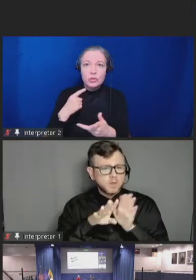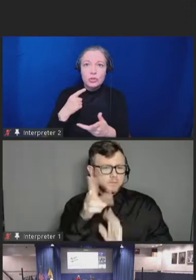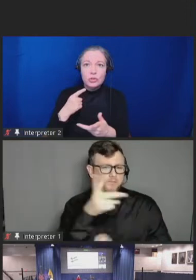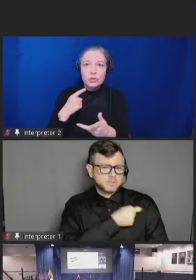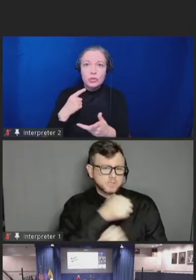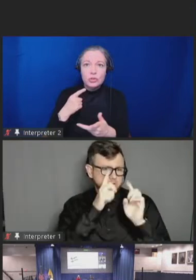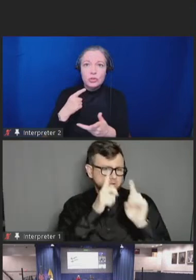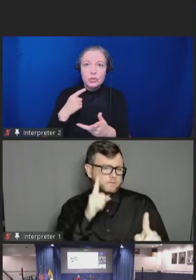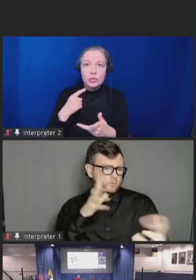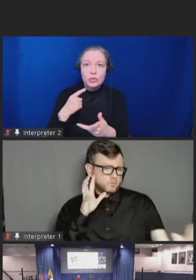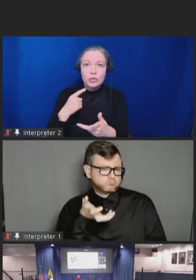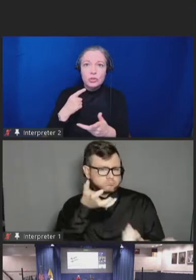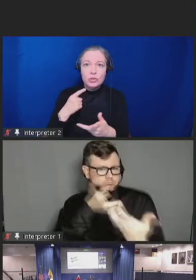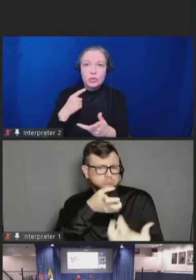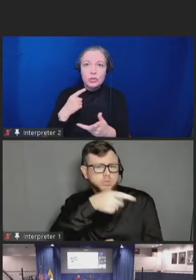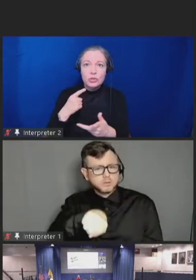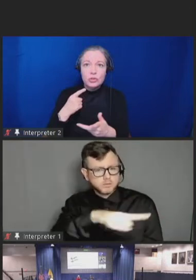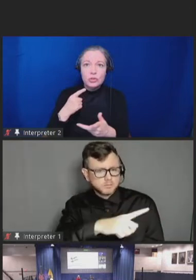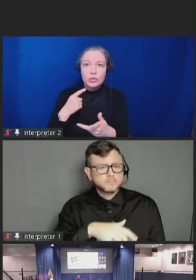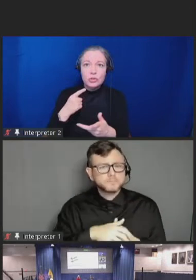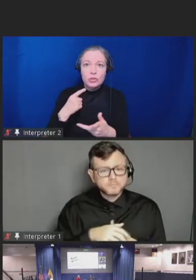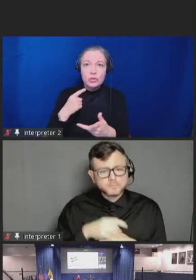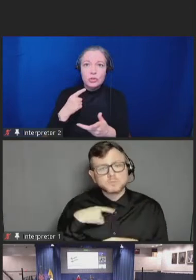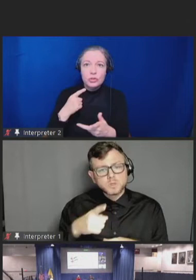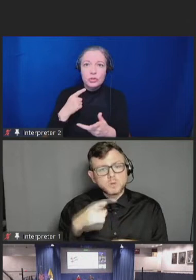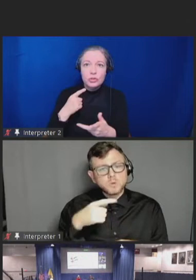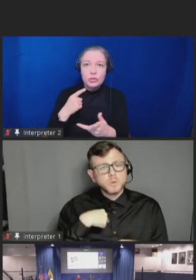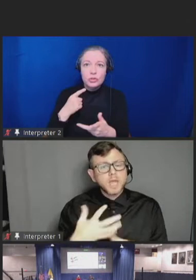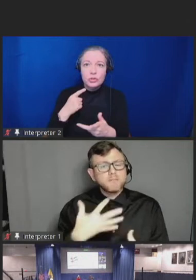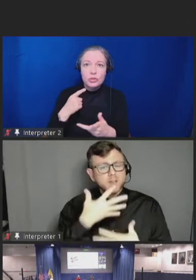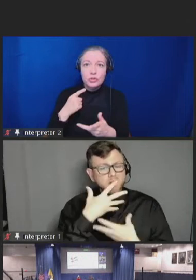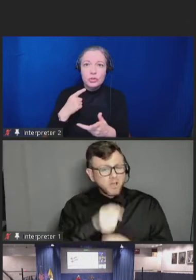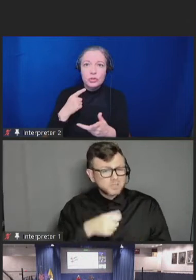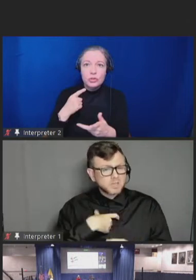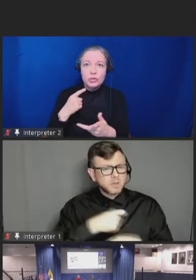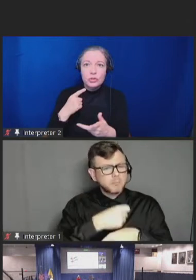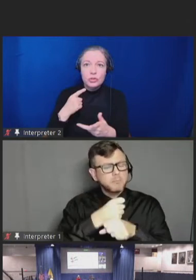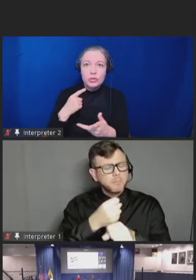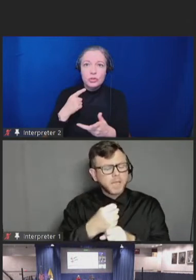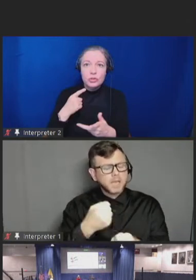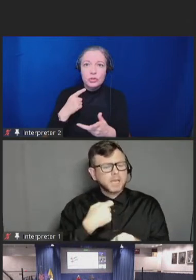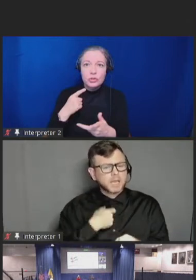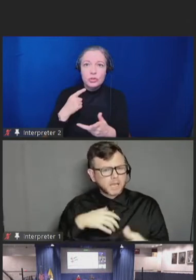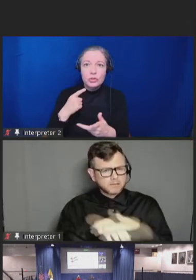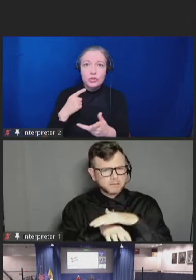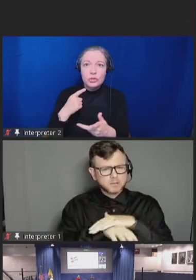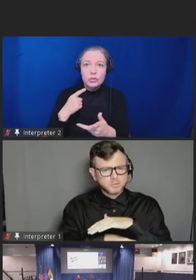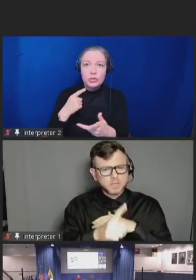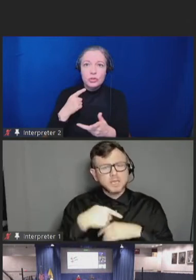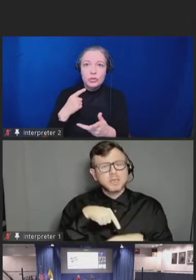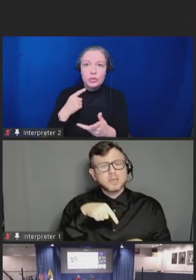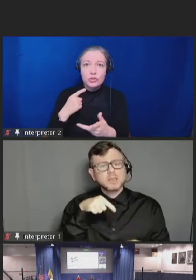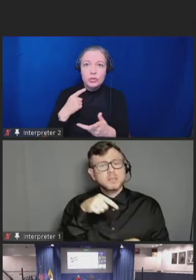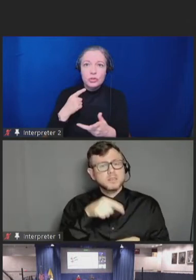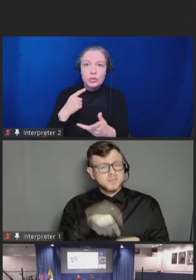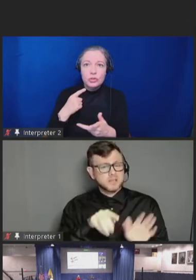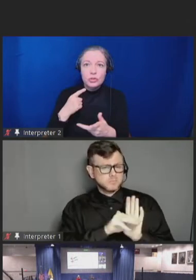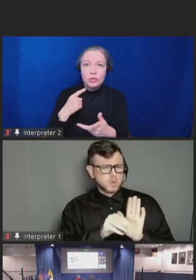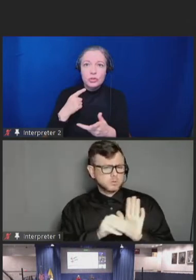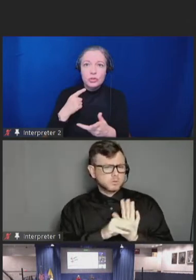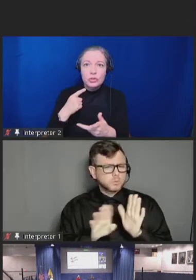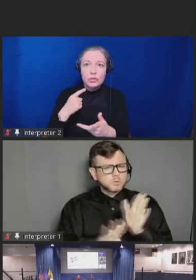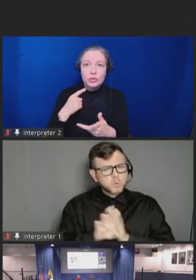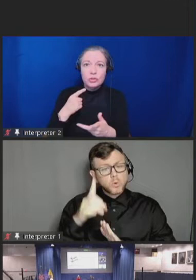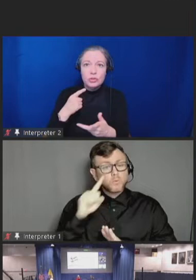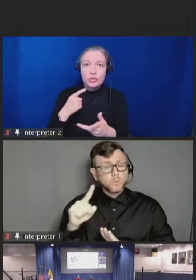inspire confidence, and create accessibility. This model, which was developed for the autism community, can benefit